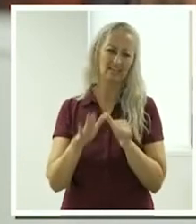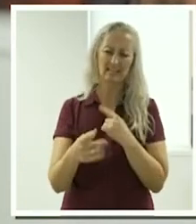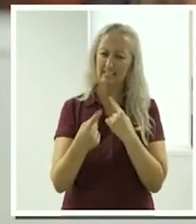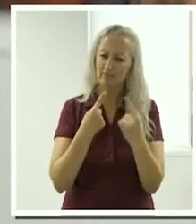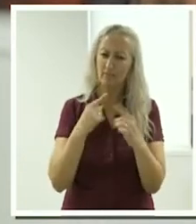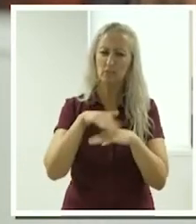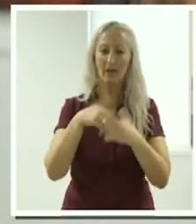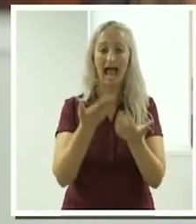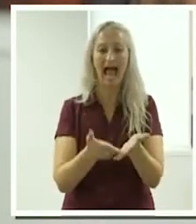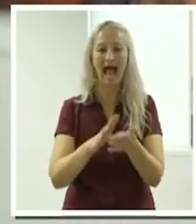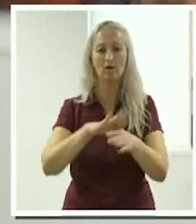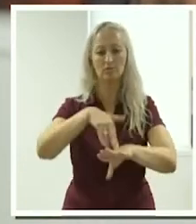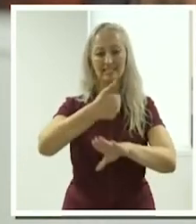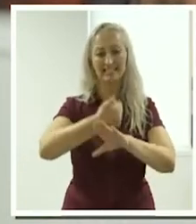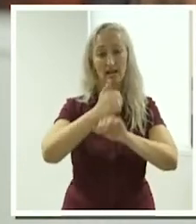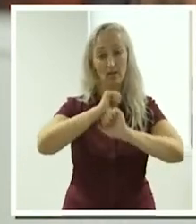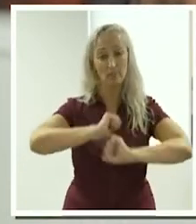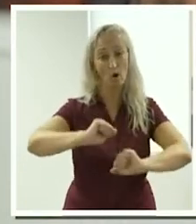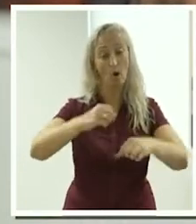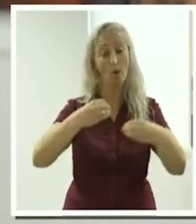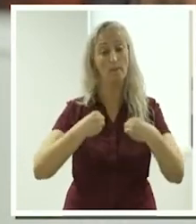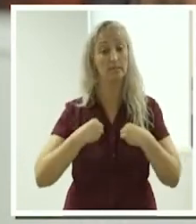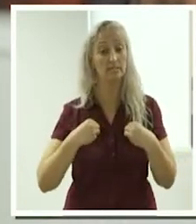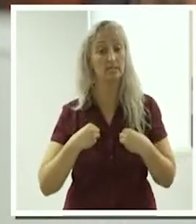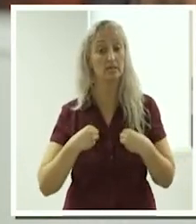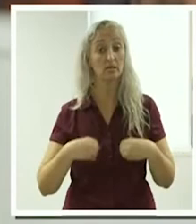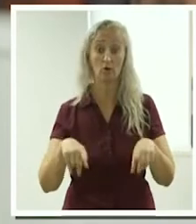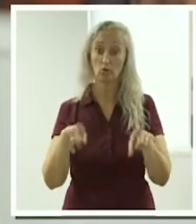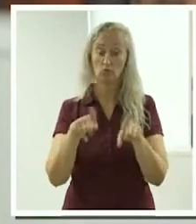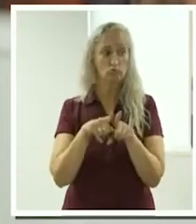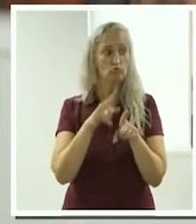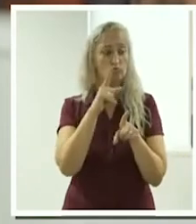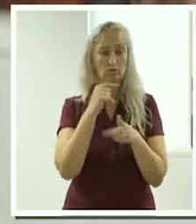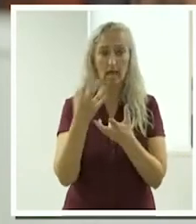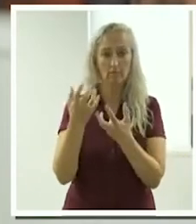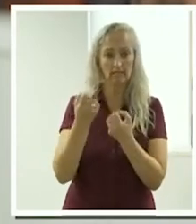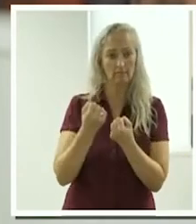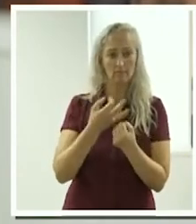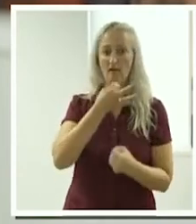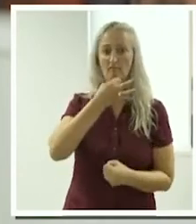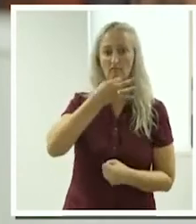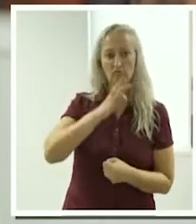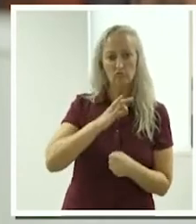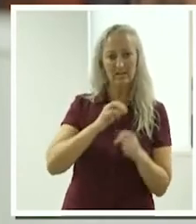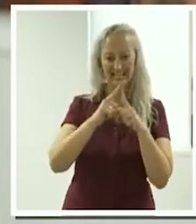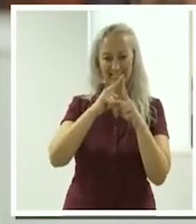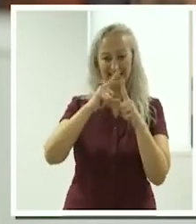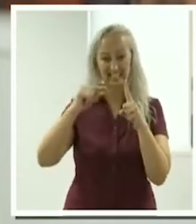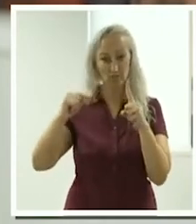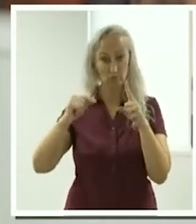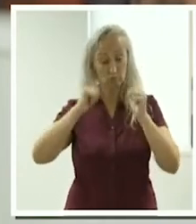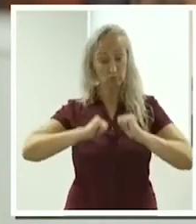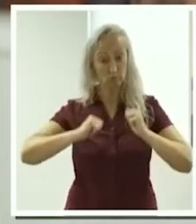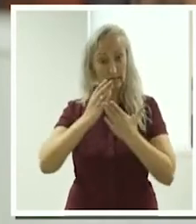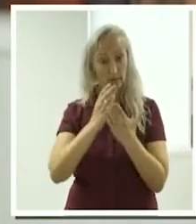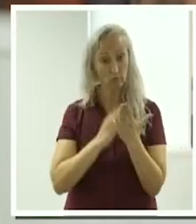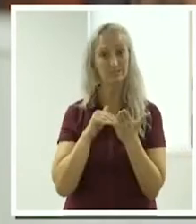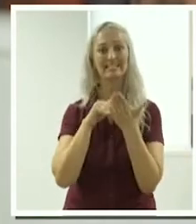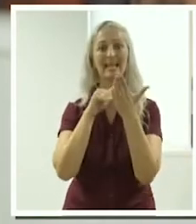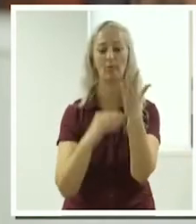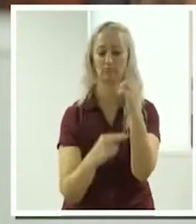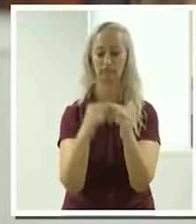and a whole range of other things, even where you can get free digital training courses to help you with your website